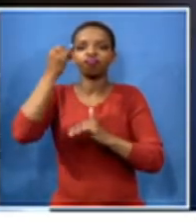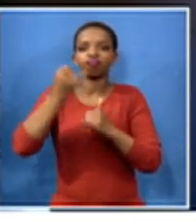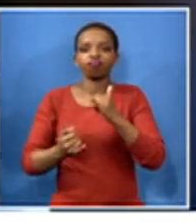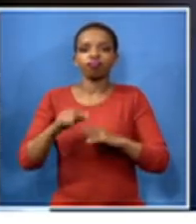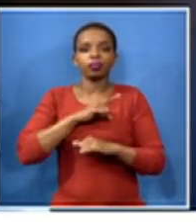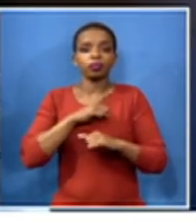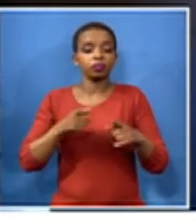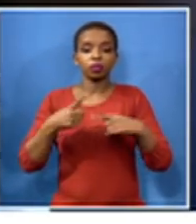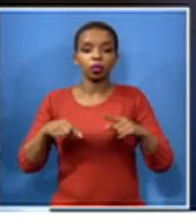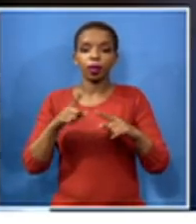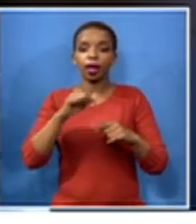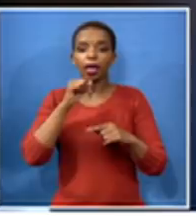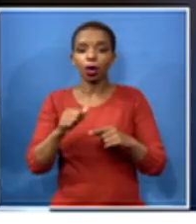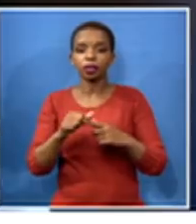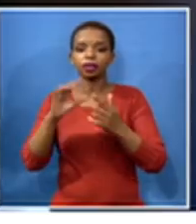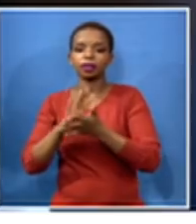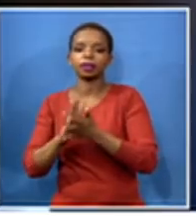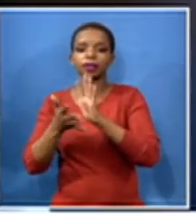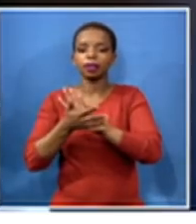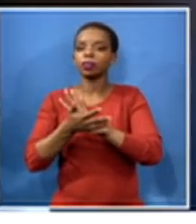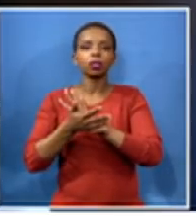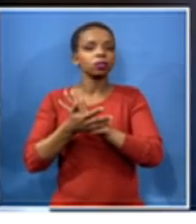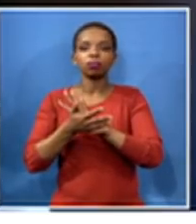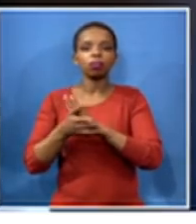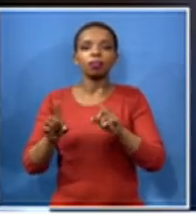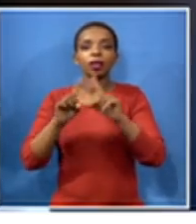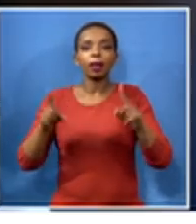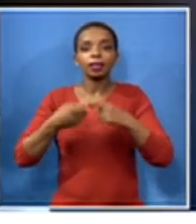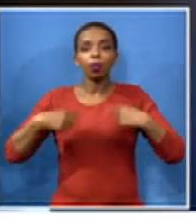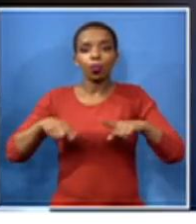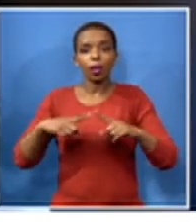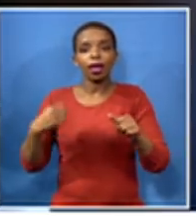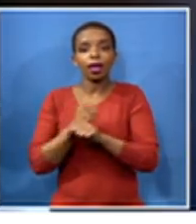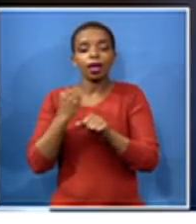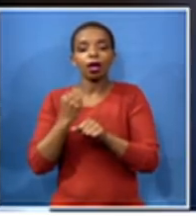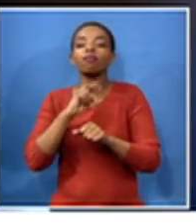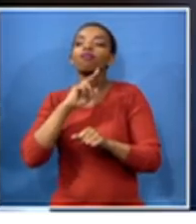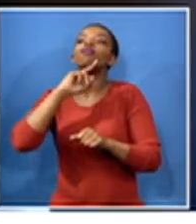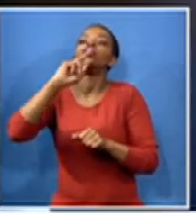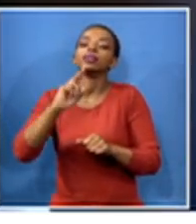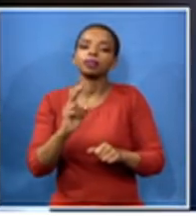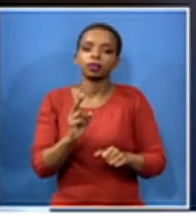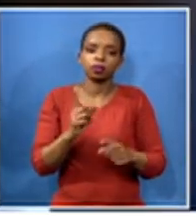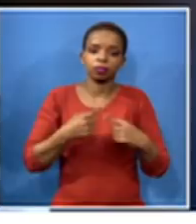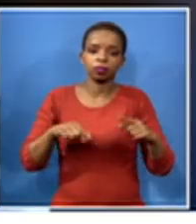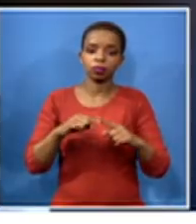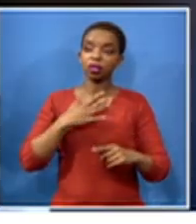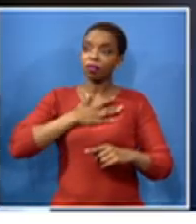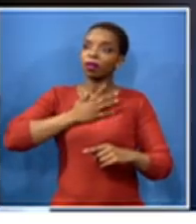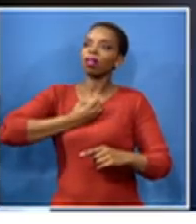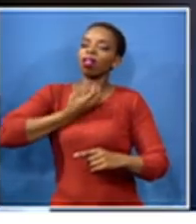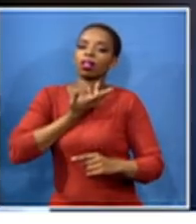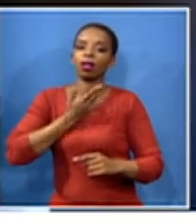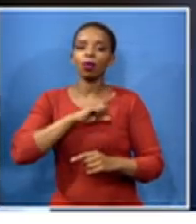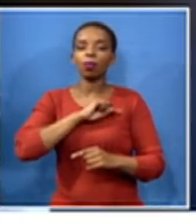are not disrupting but we voice out our voice because those kids are voiceless